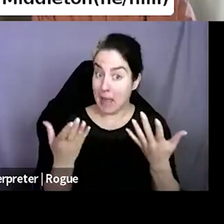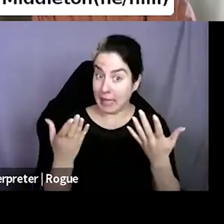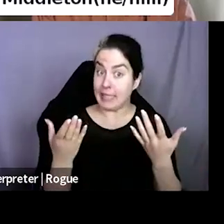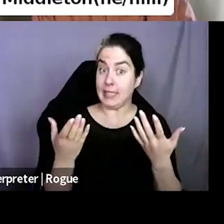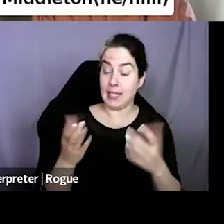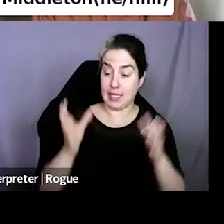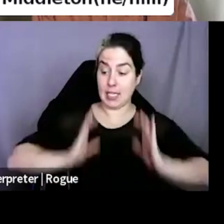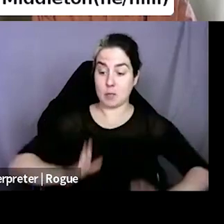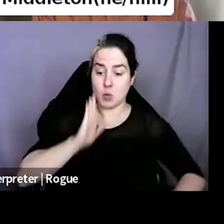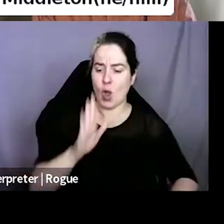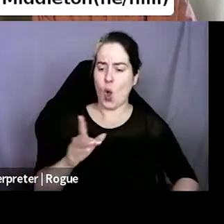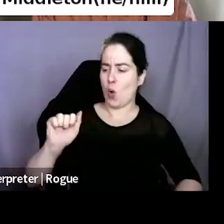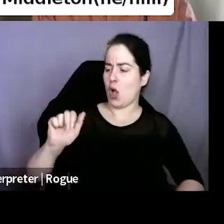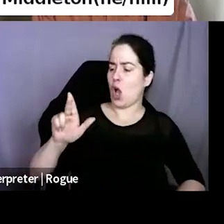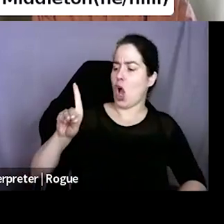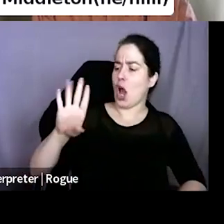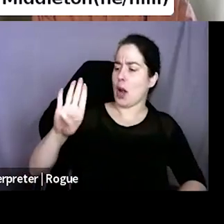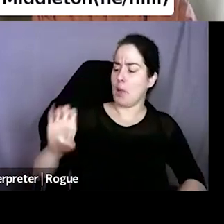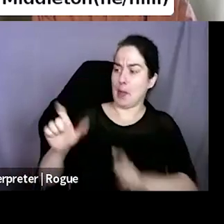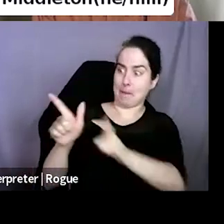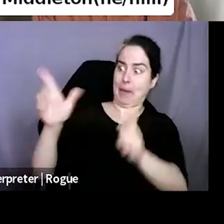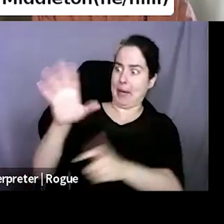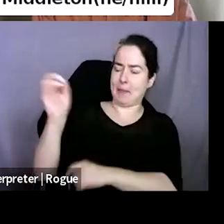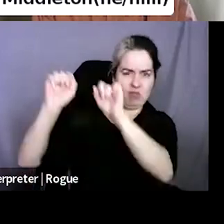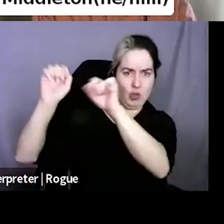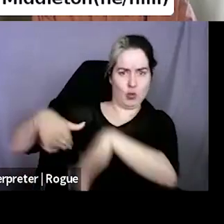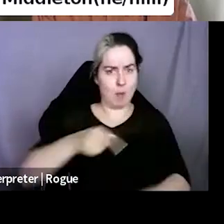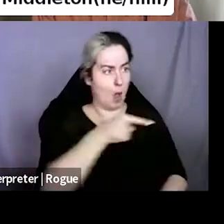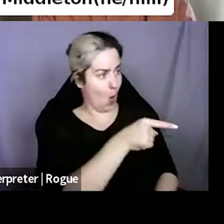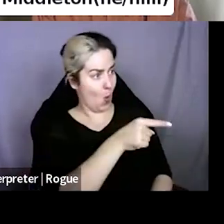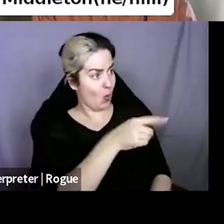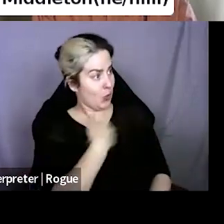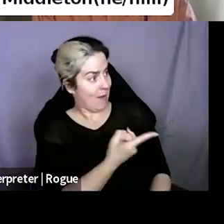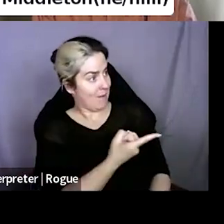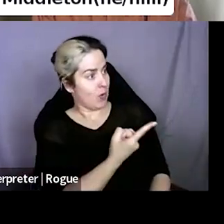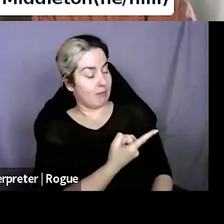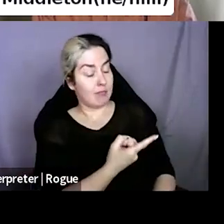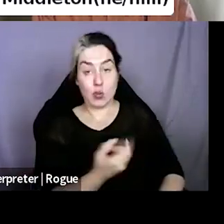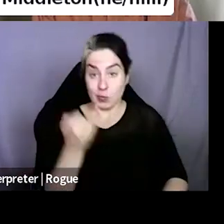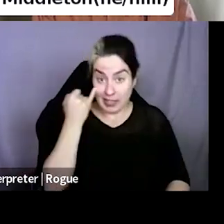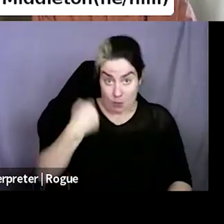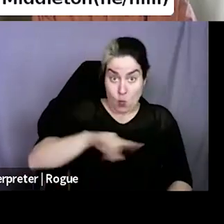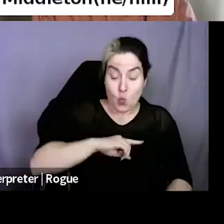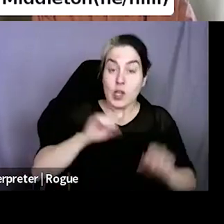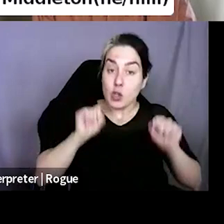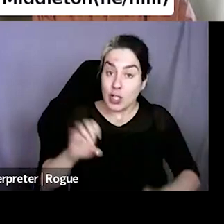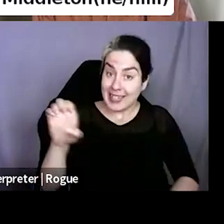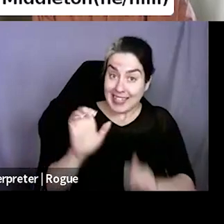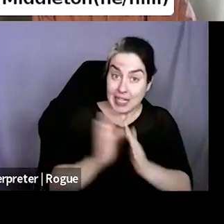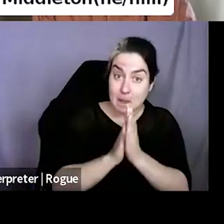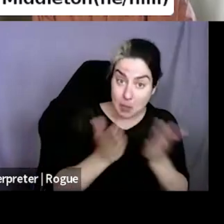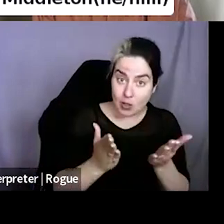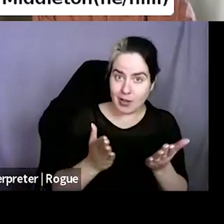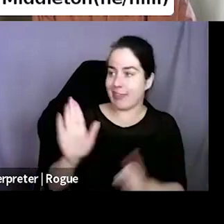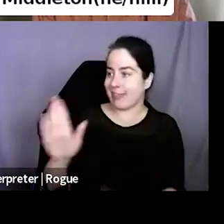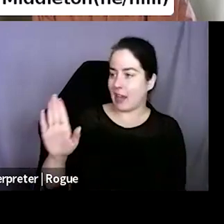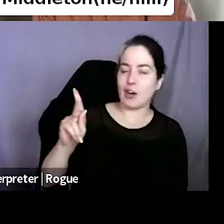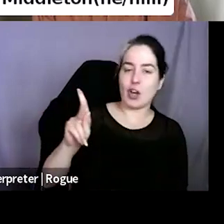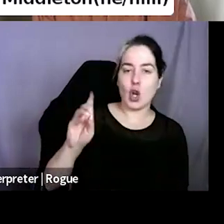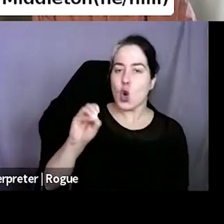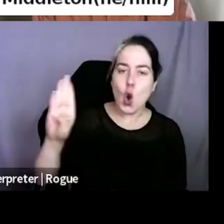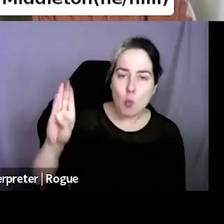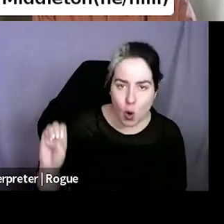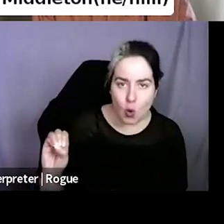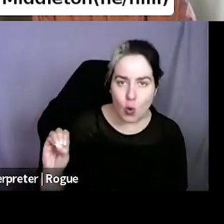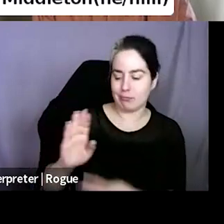Um, I know if we had an eBook option, many of our customers would happily drop their Kindle or Kobo's and switch